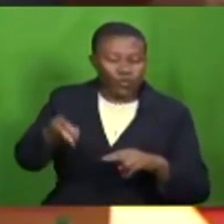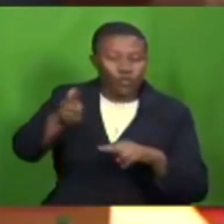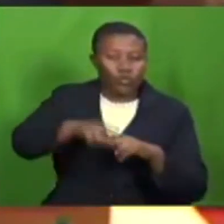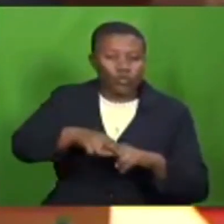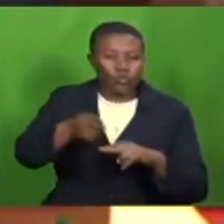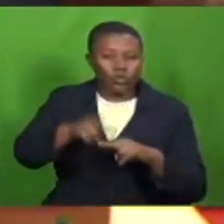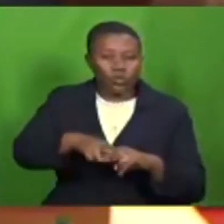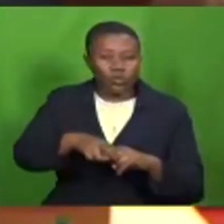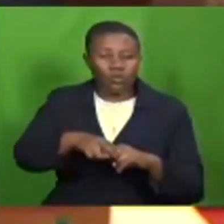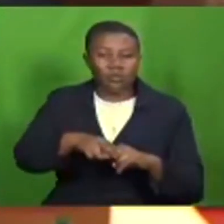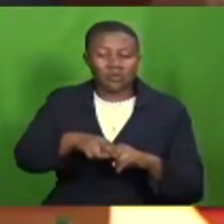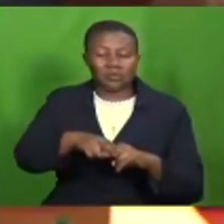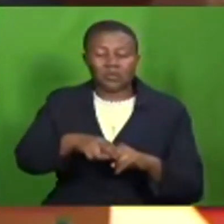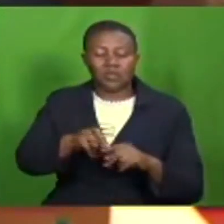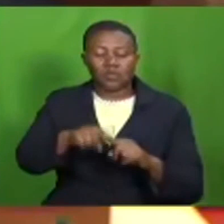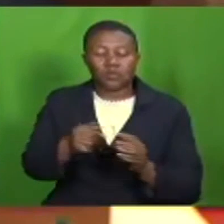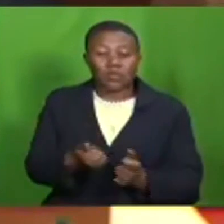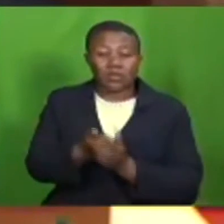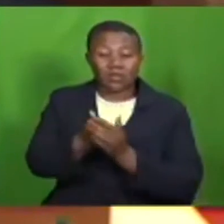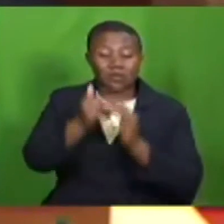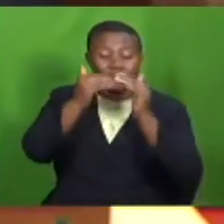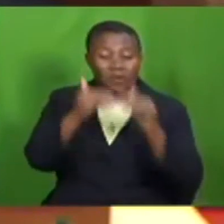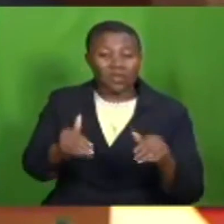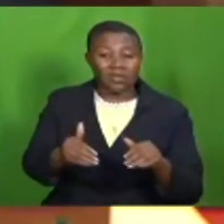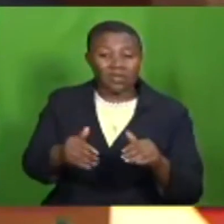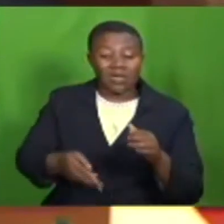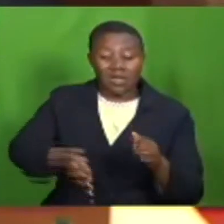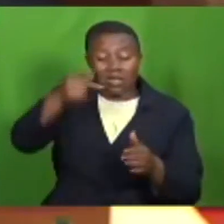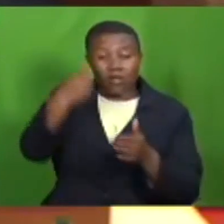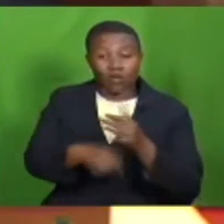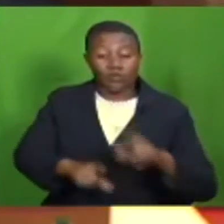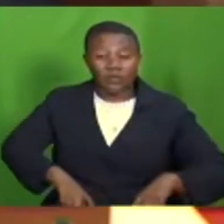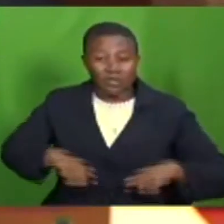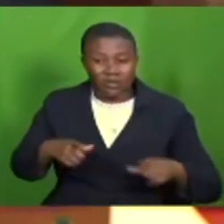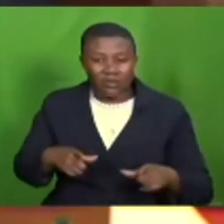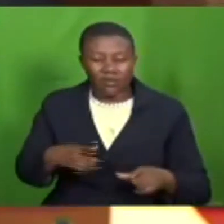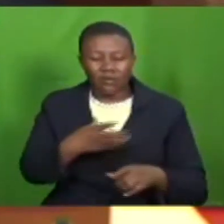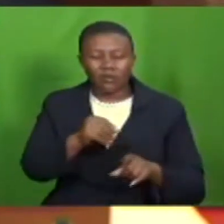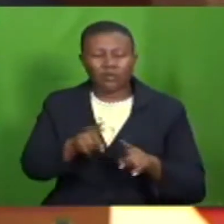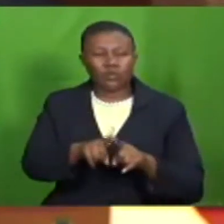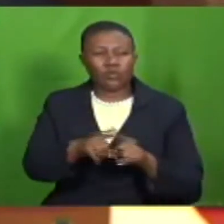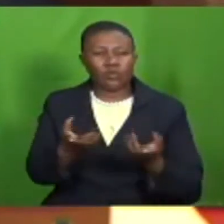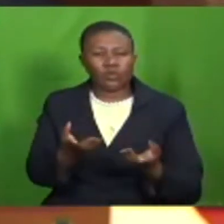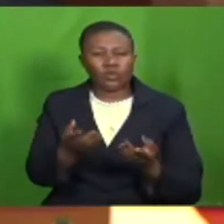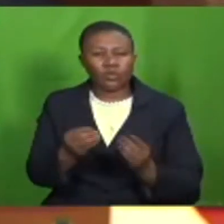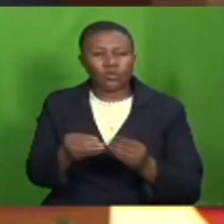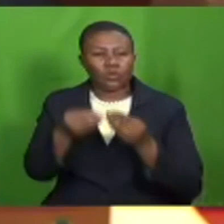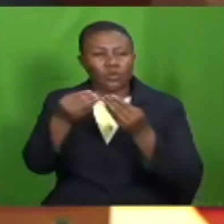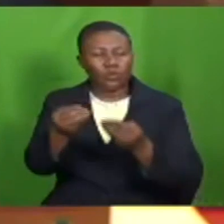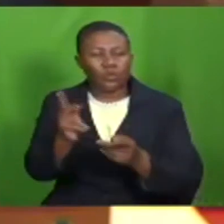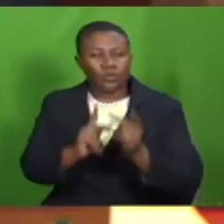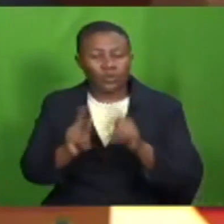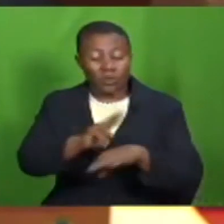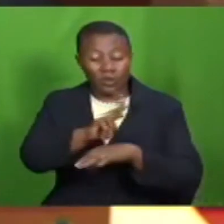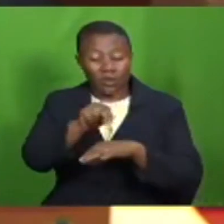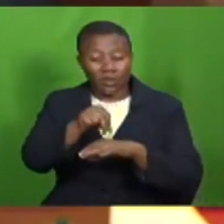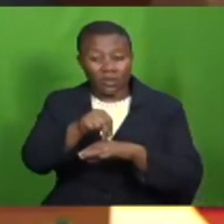the current cost of living. The programme will also strengthen domestic production by sourcing locally produced food from the